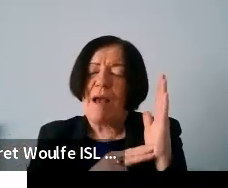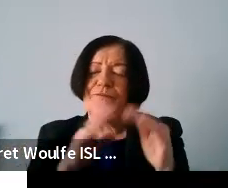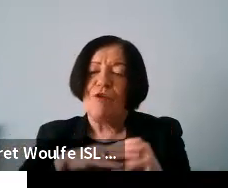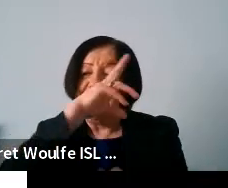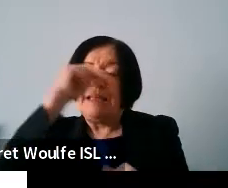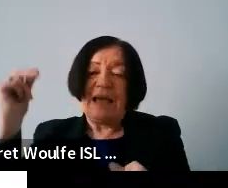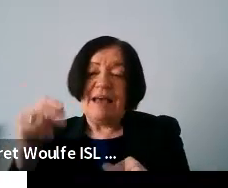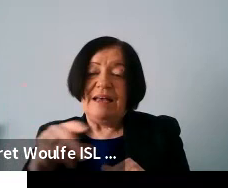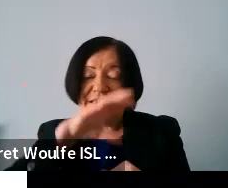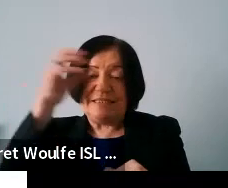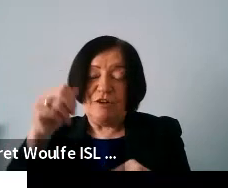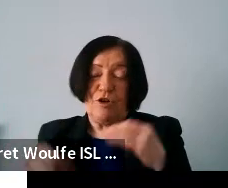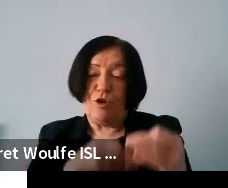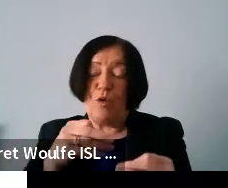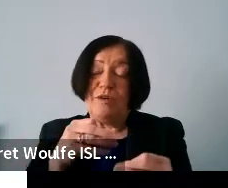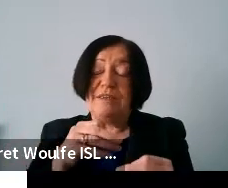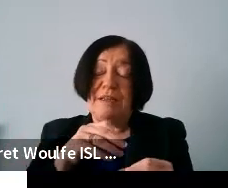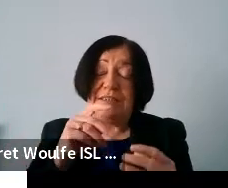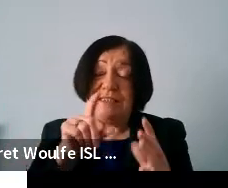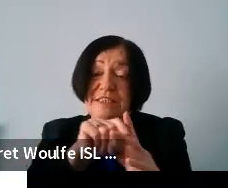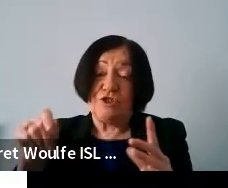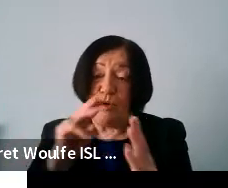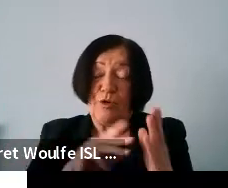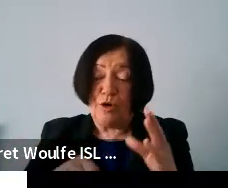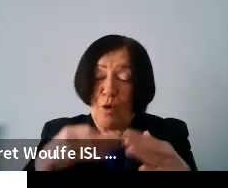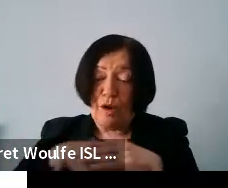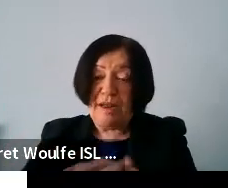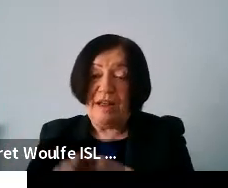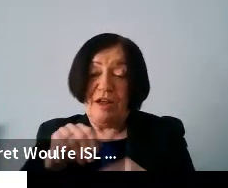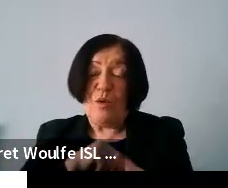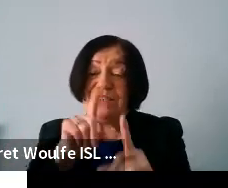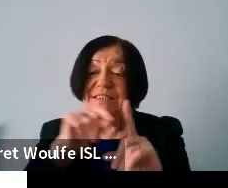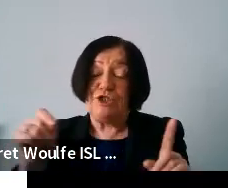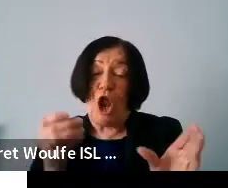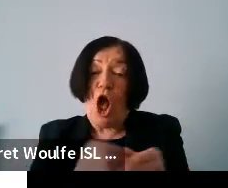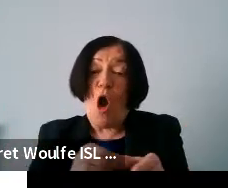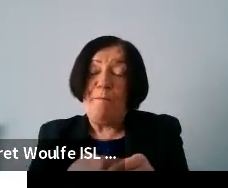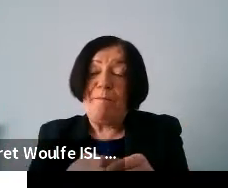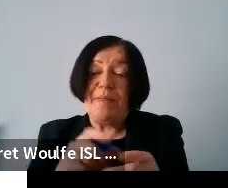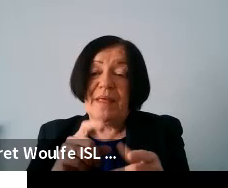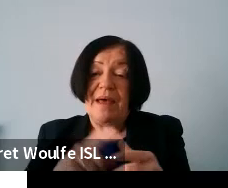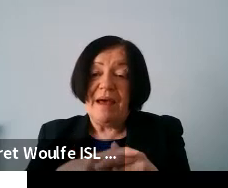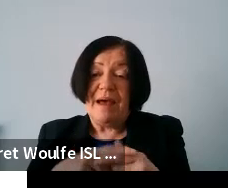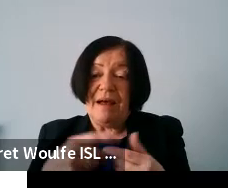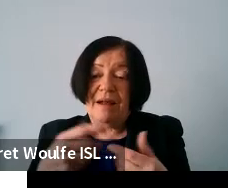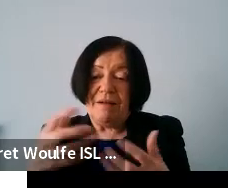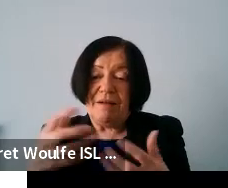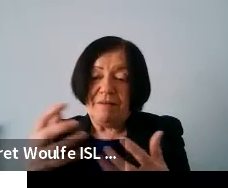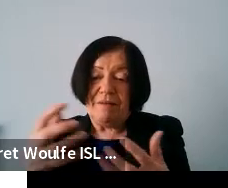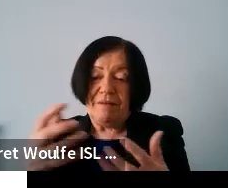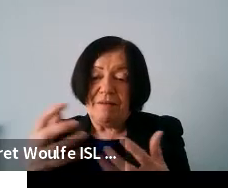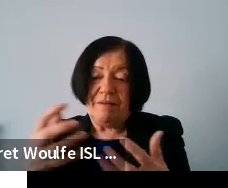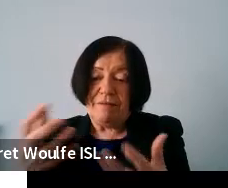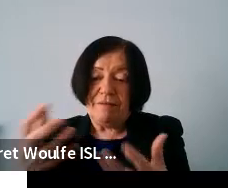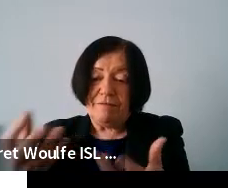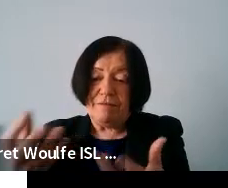it has a seniors go digital program you can drop into a local digital hub and get support as an older person you can